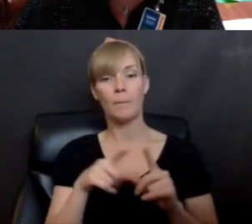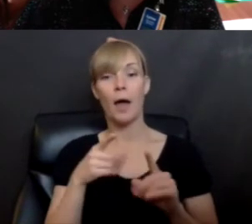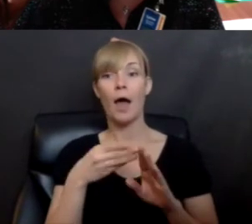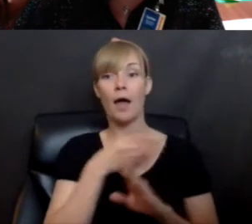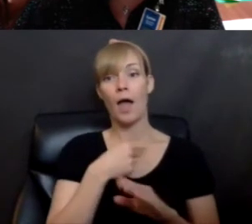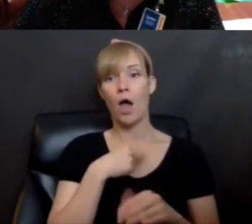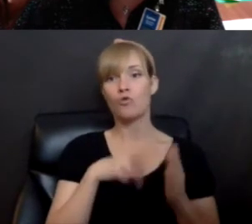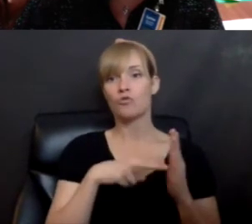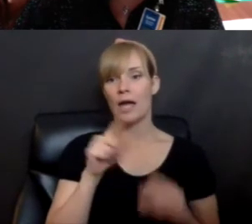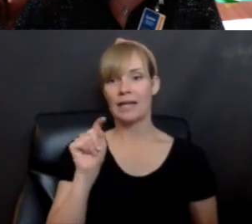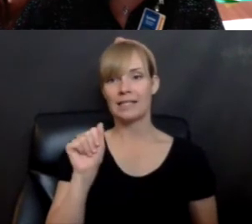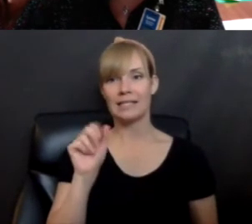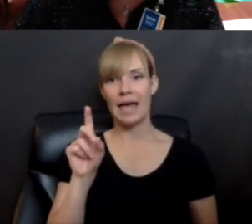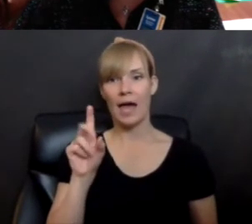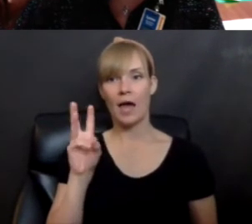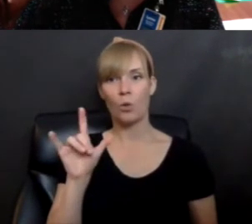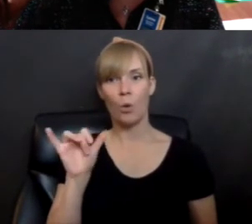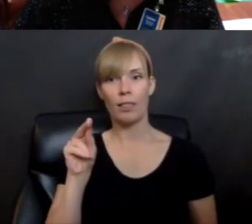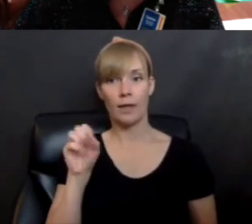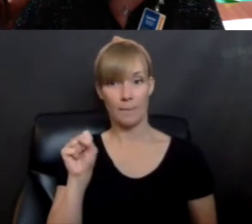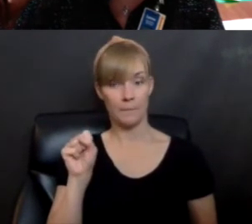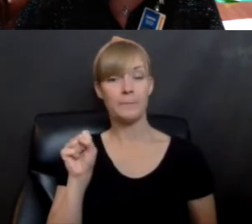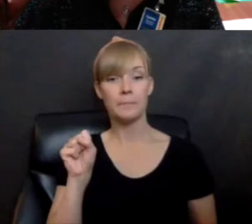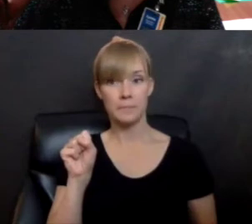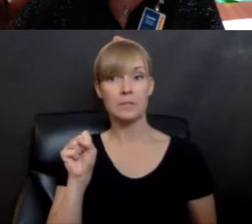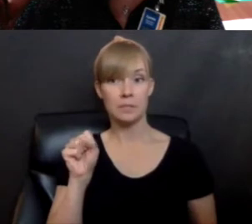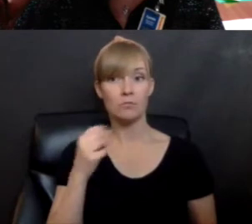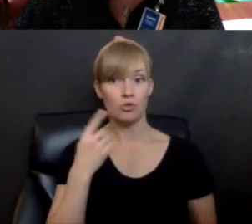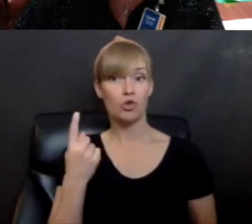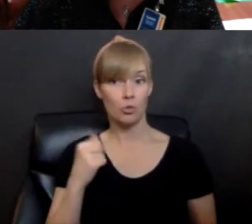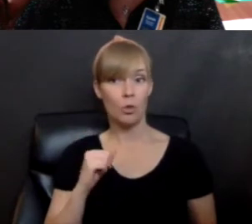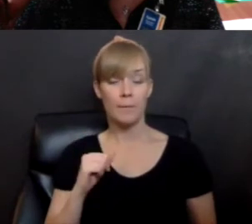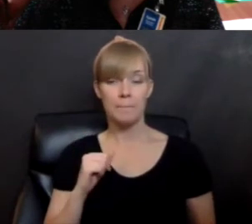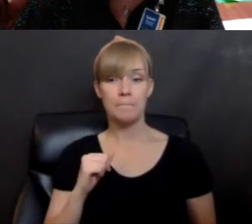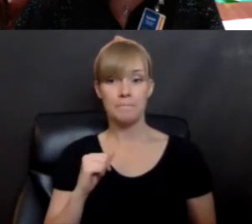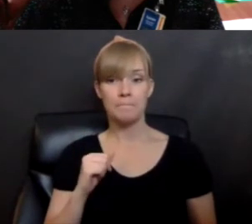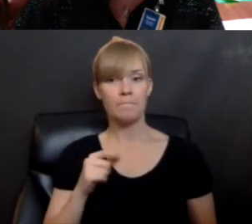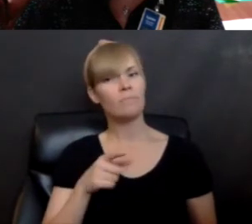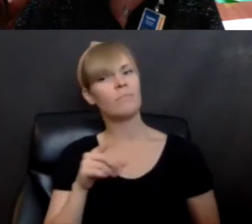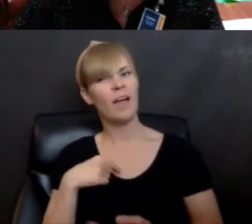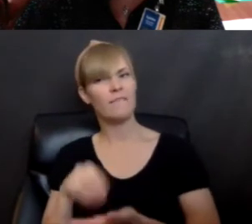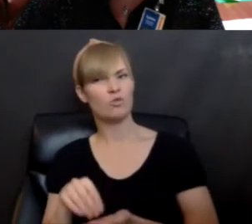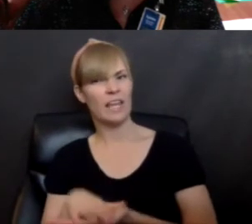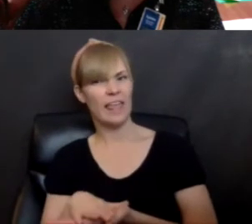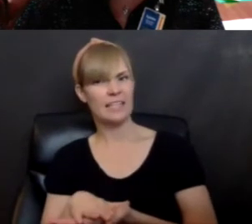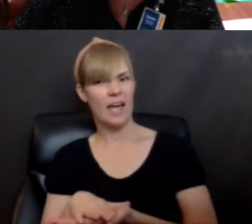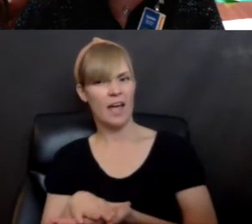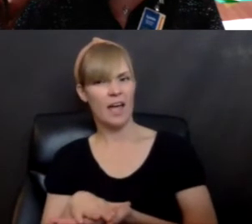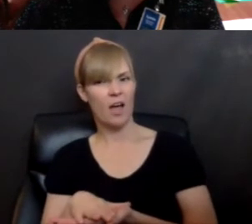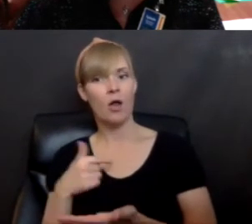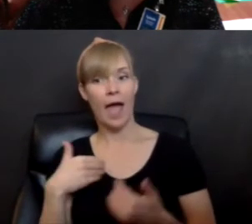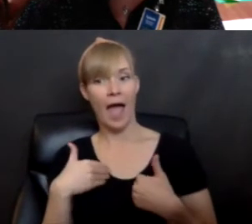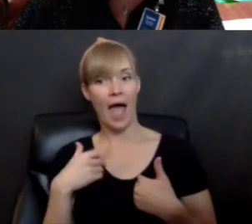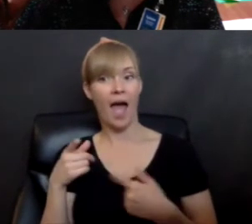some Tad Williams memory. Sorry. Born was really good. Okay. I'm going to write that down because I have a Lord of the Rings